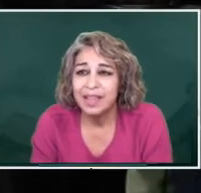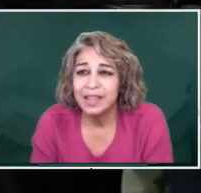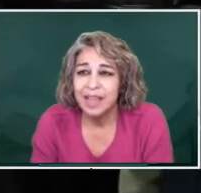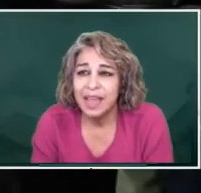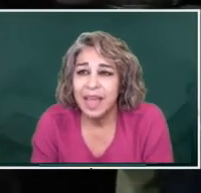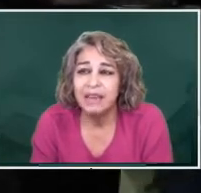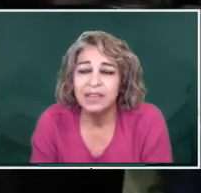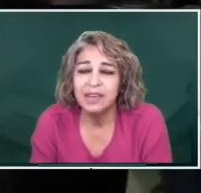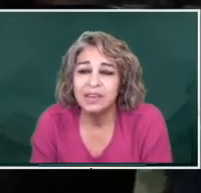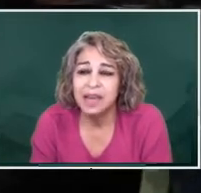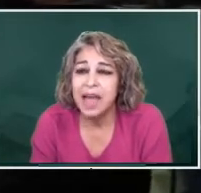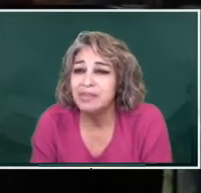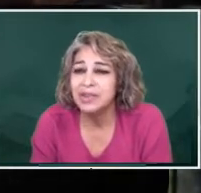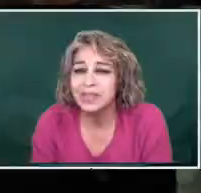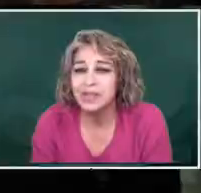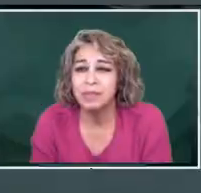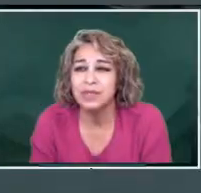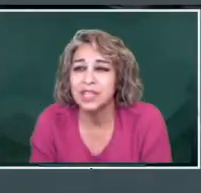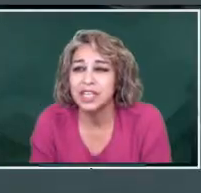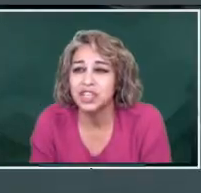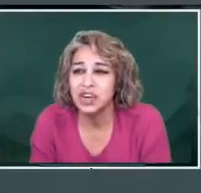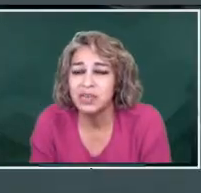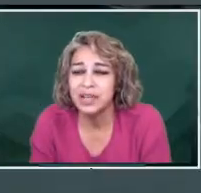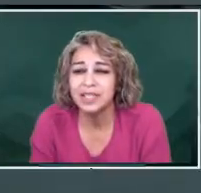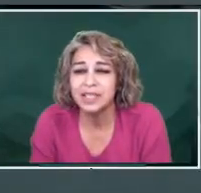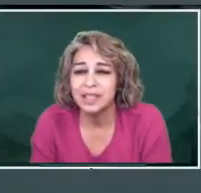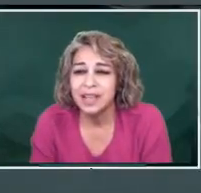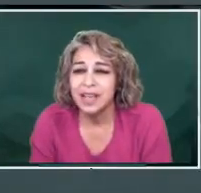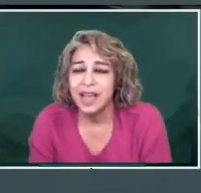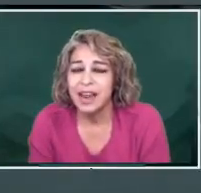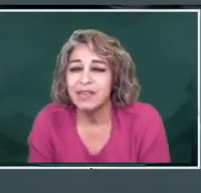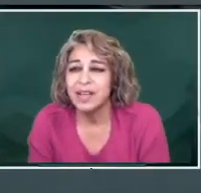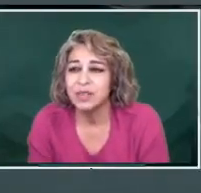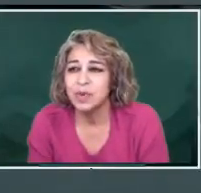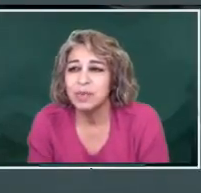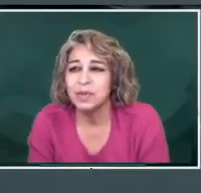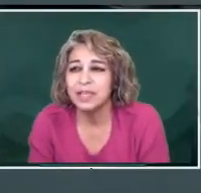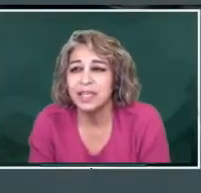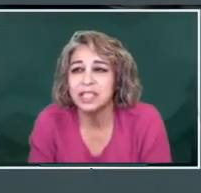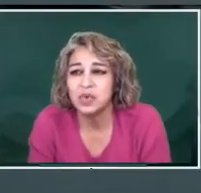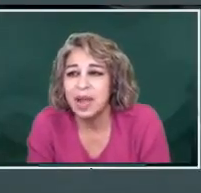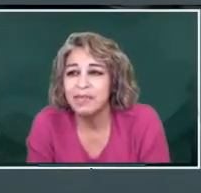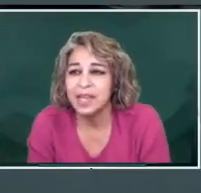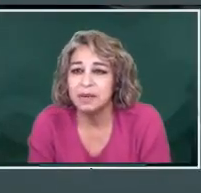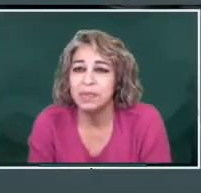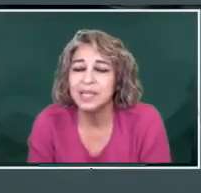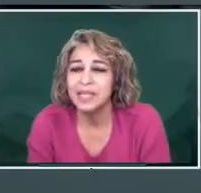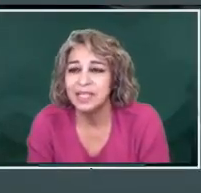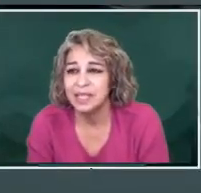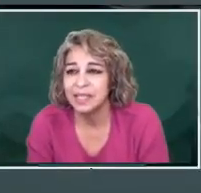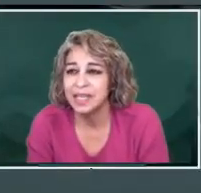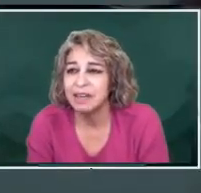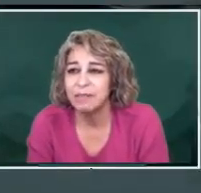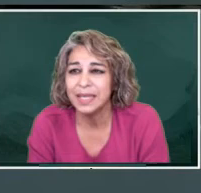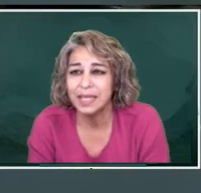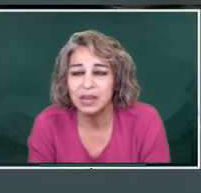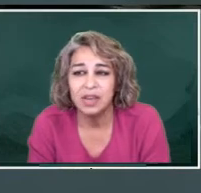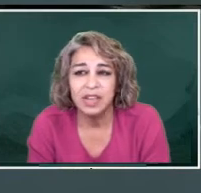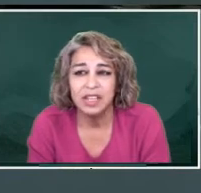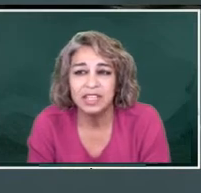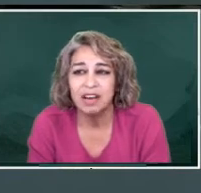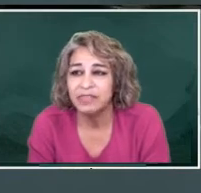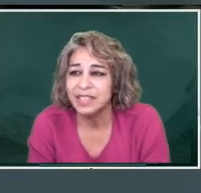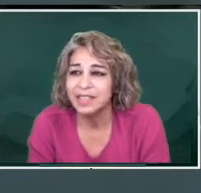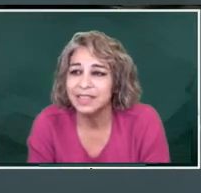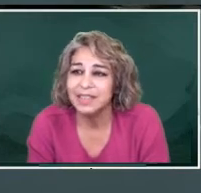In the avenues in the most luxurious areas with the most extravagant buildings in the city of Mexico.